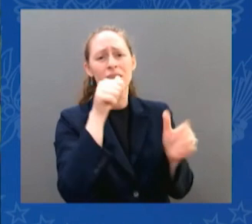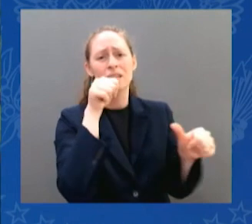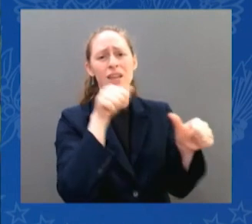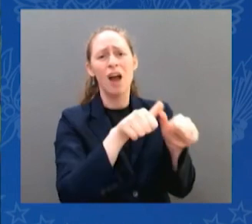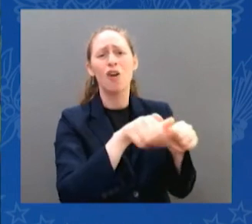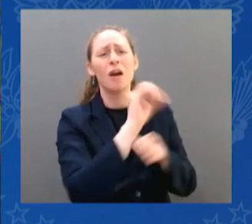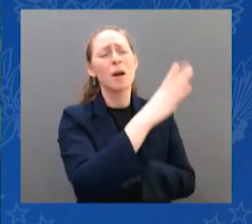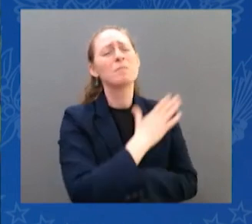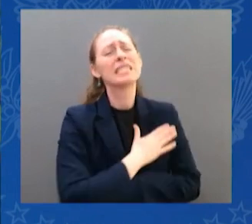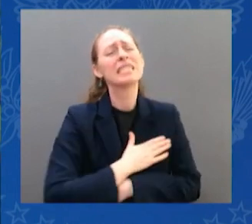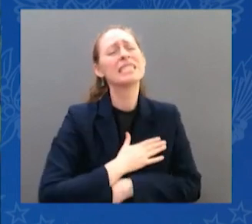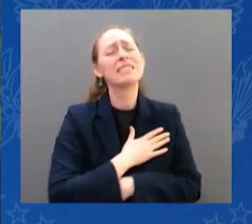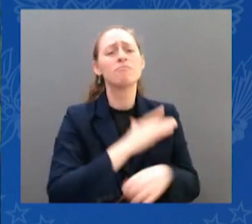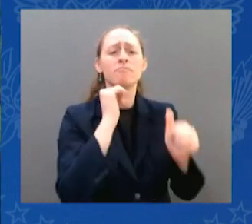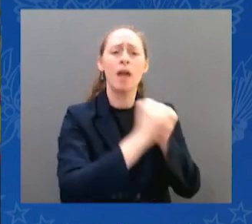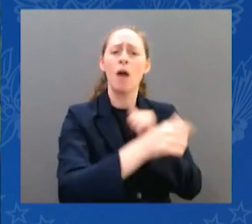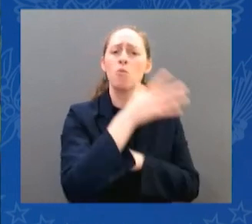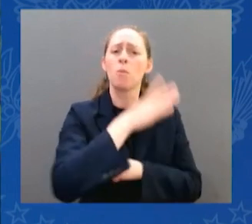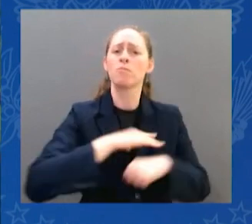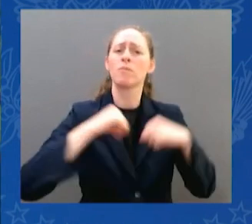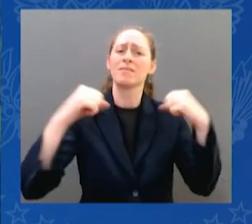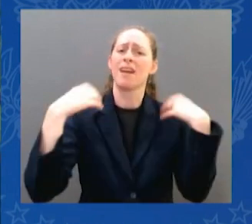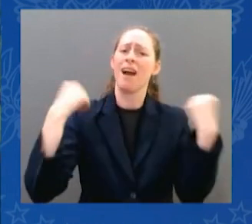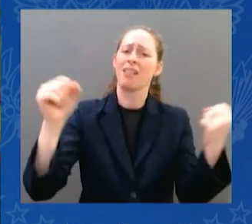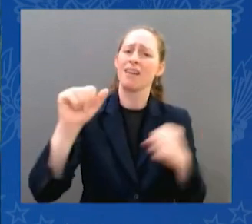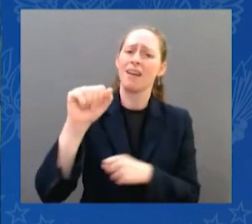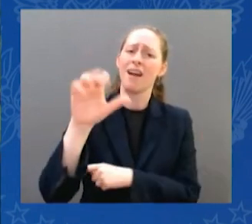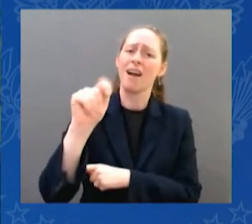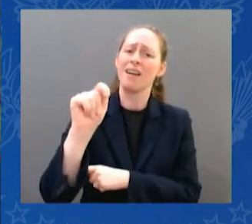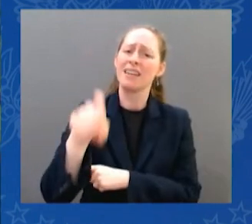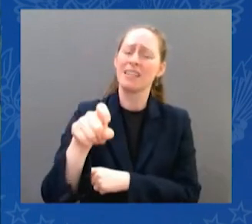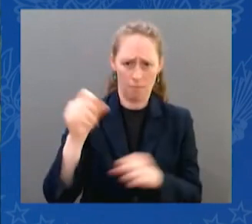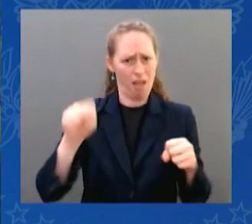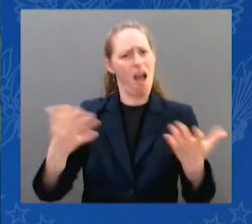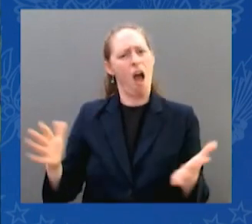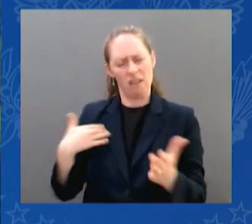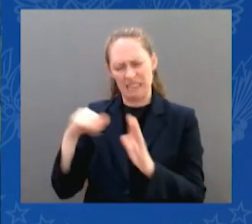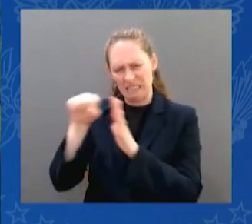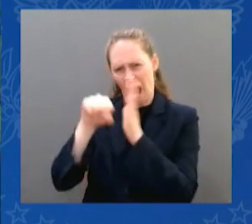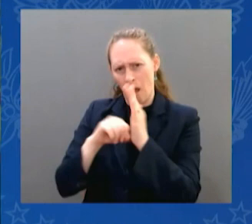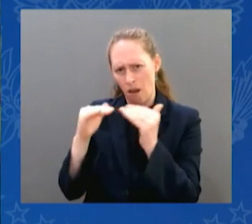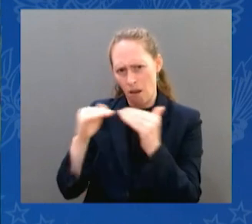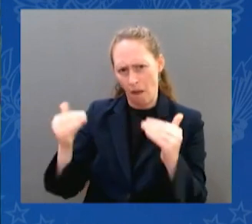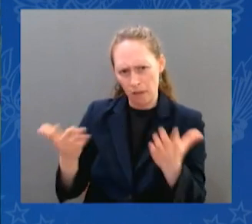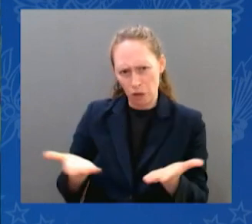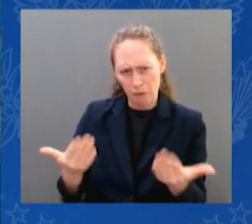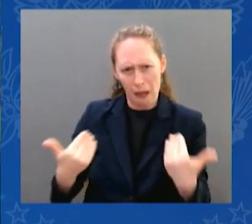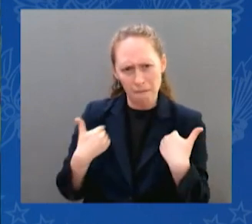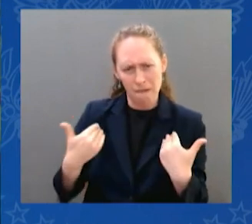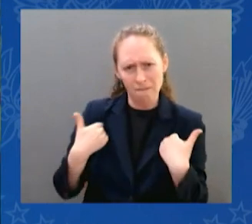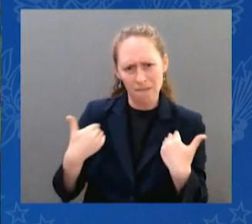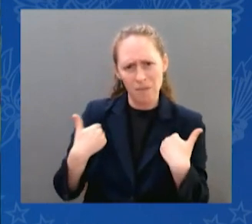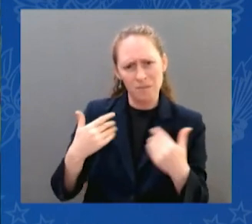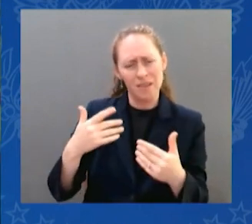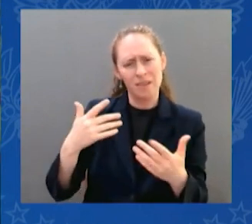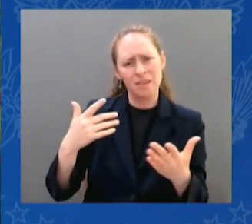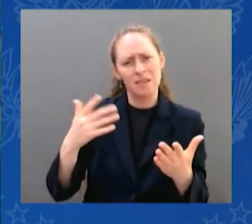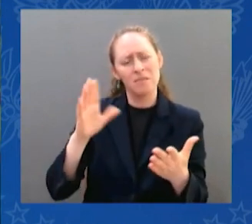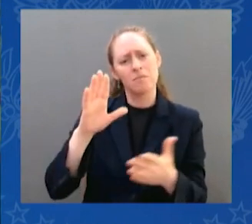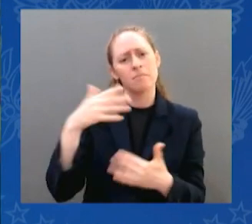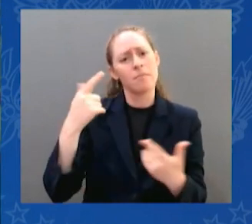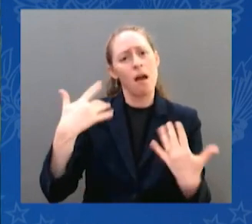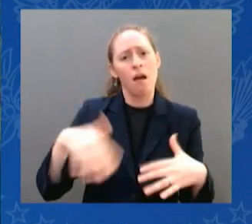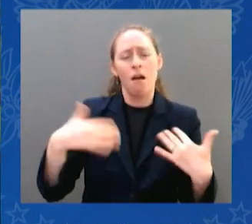level is key. But I completely agree with you. And I commend you, Mr. President, for standing up and talking about the fact that it is the